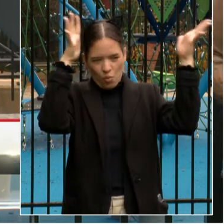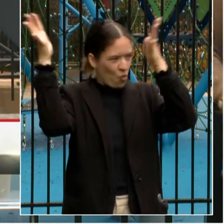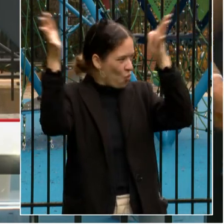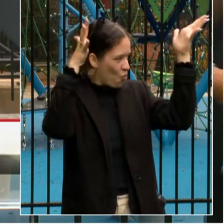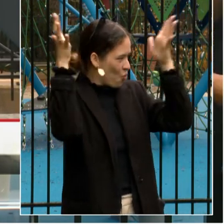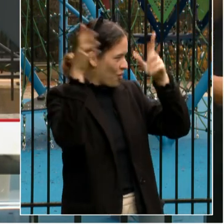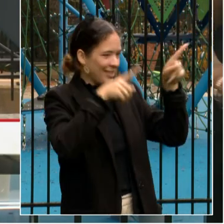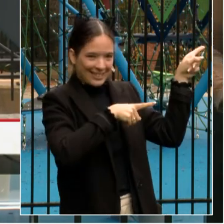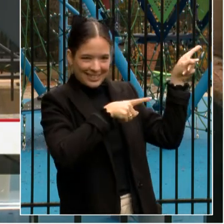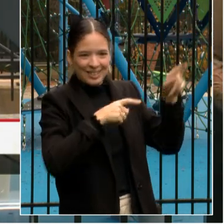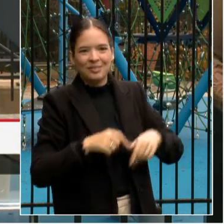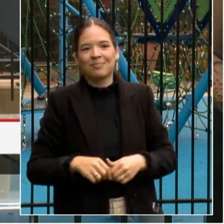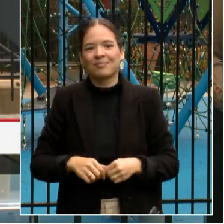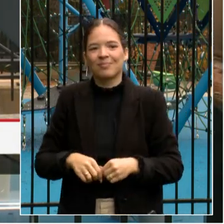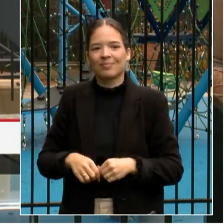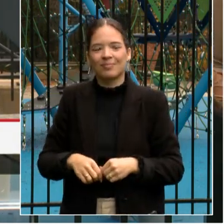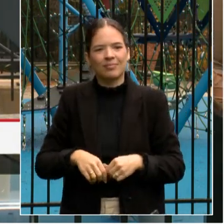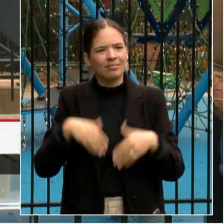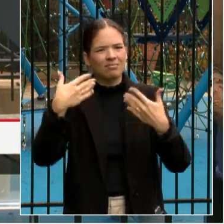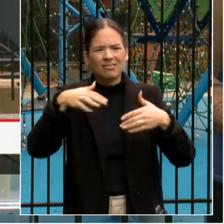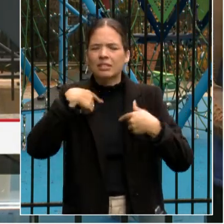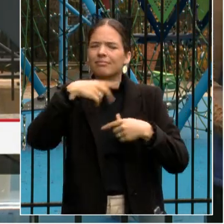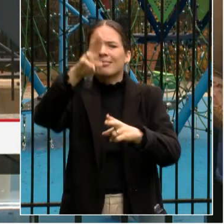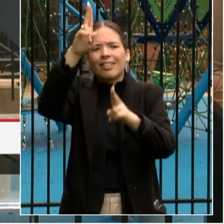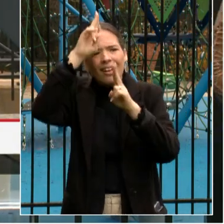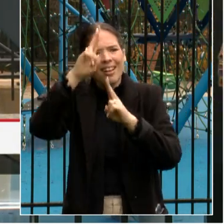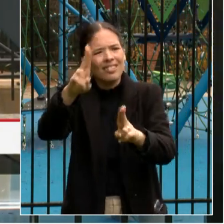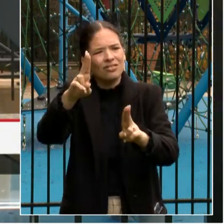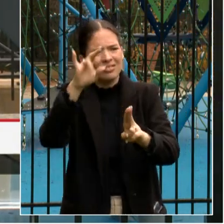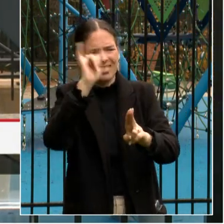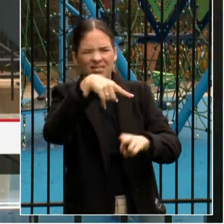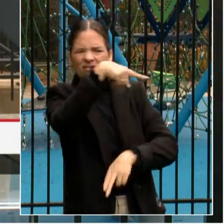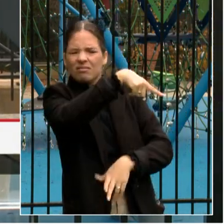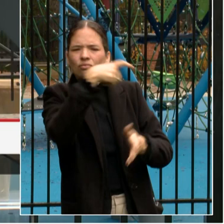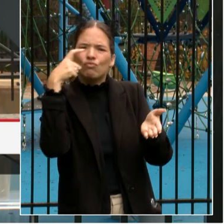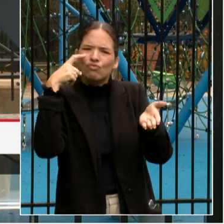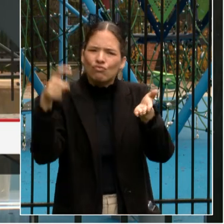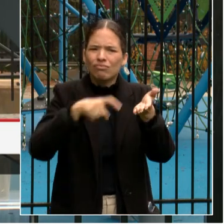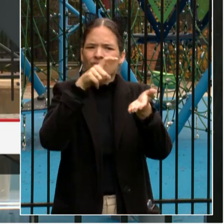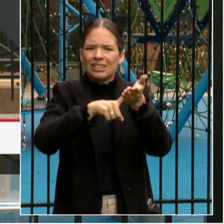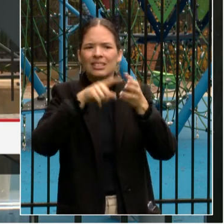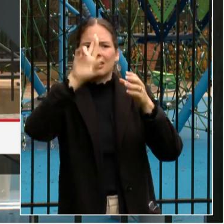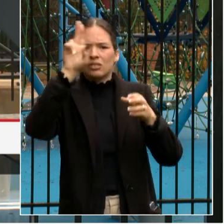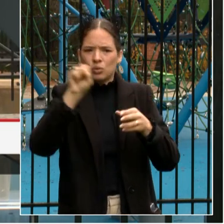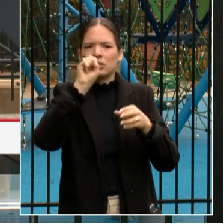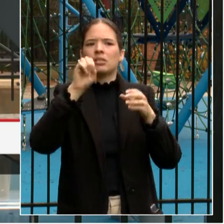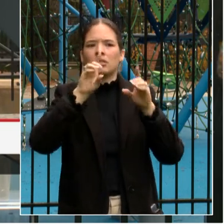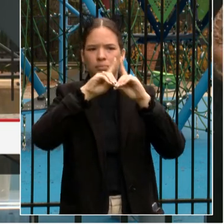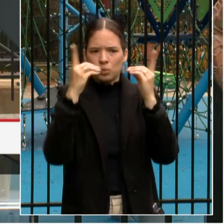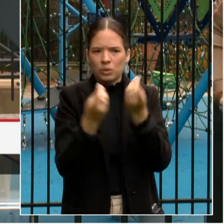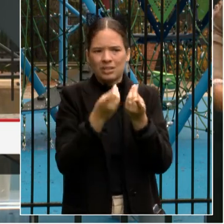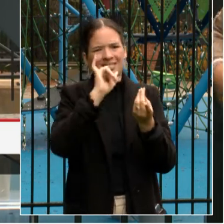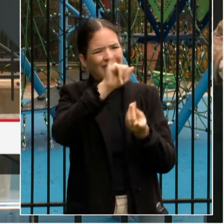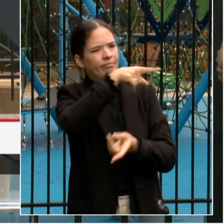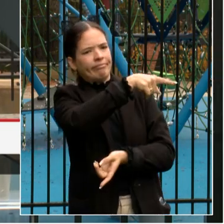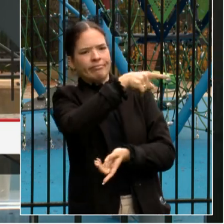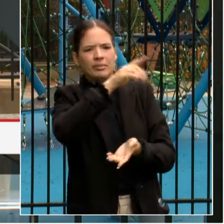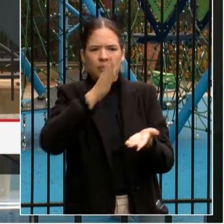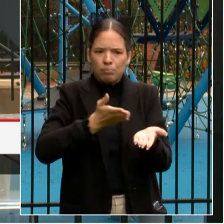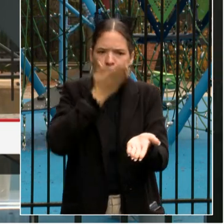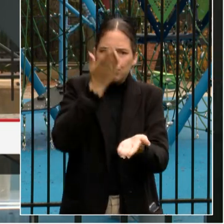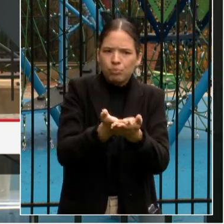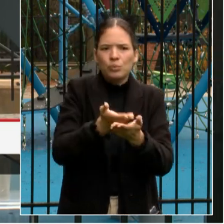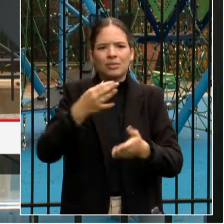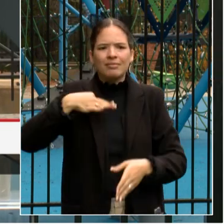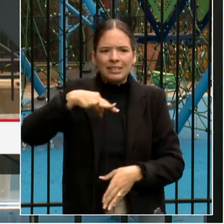a prestigious recognition by the U.S. Department of Education. This is a testament to our incredible staff, students,